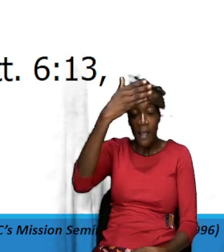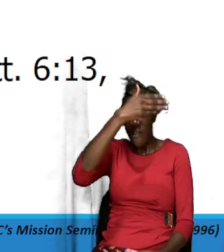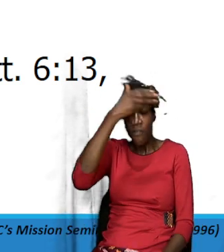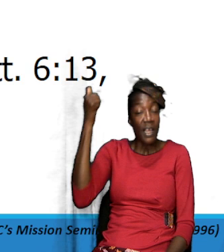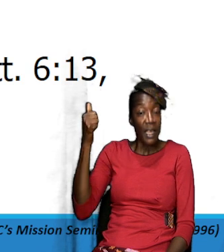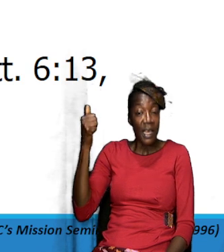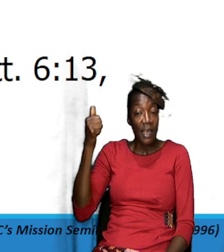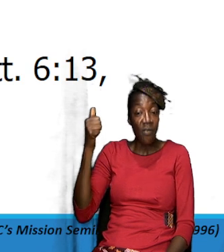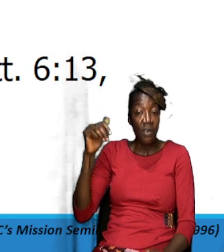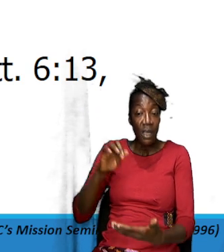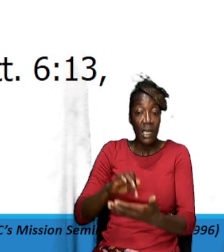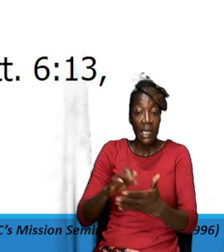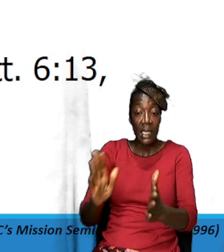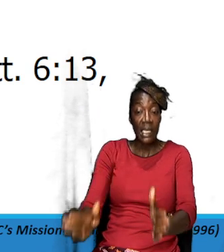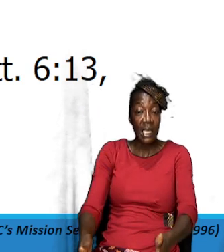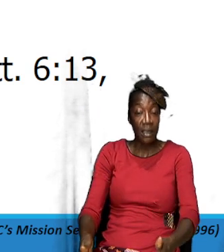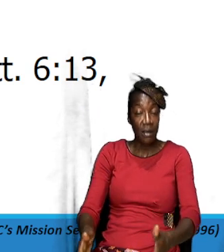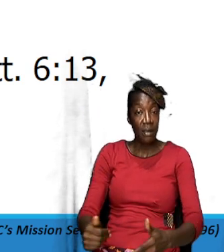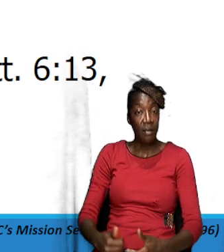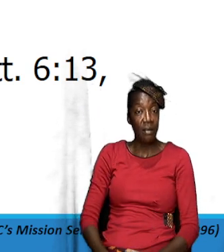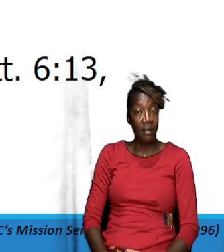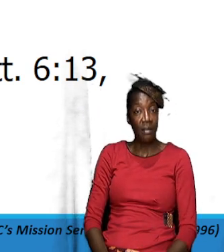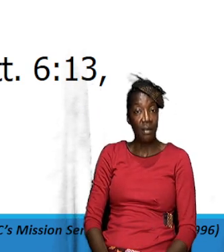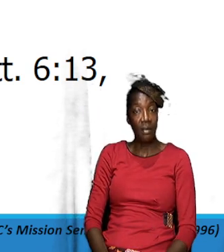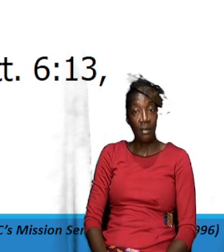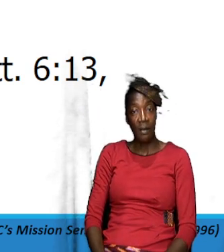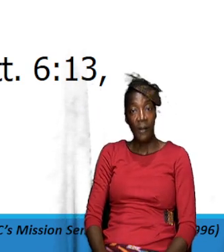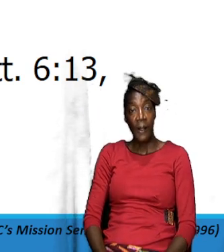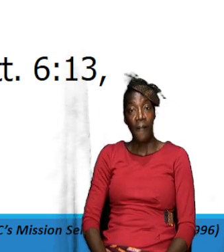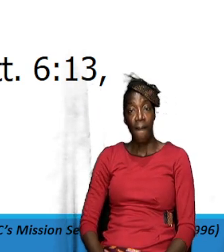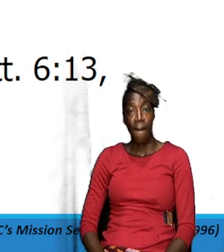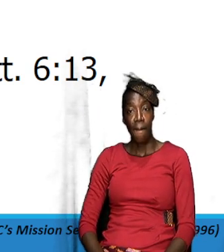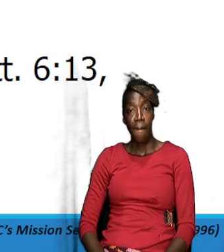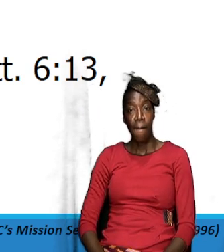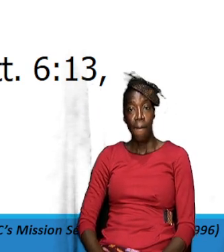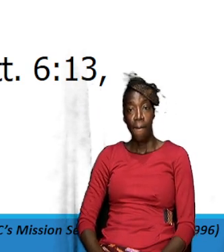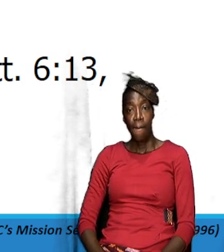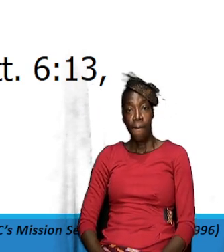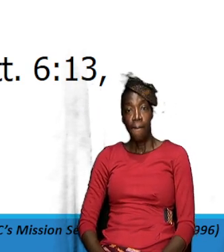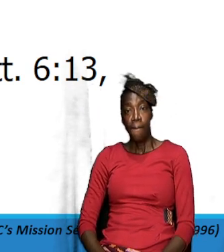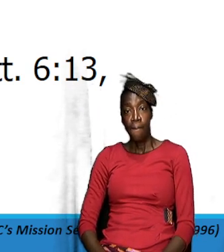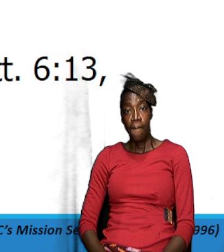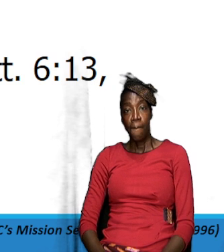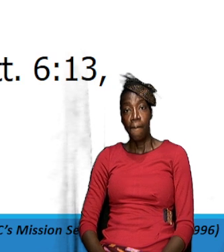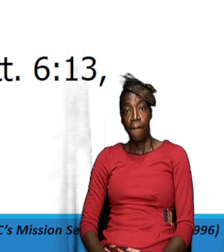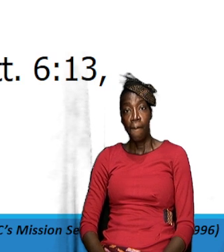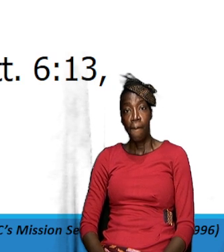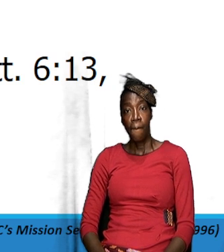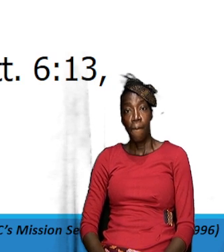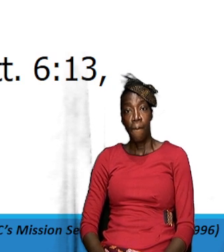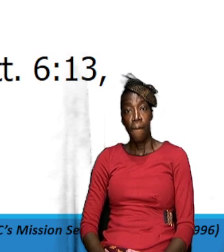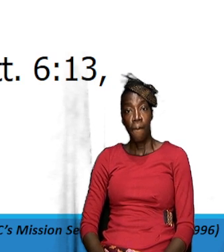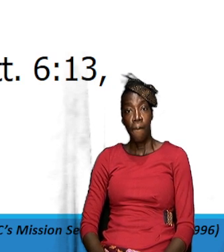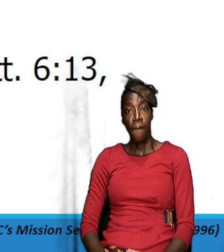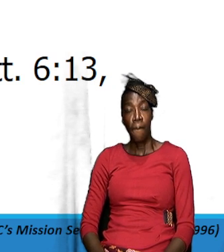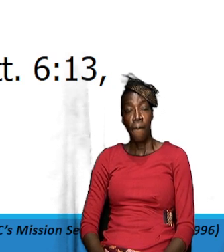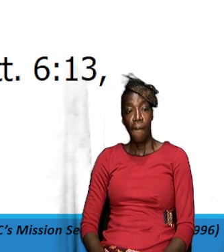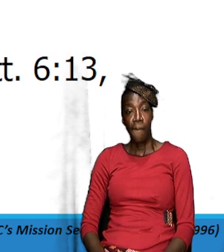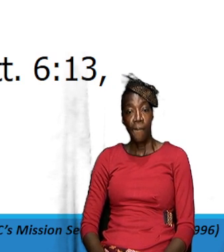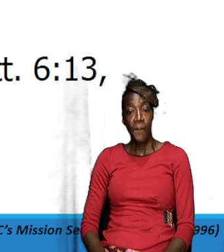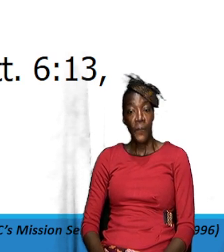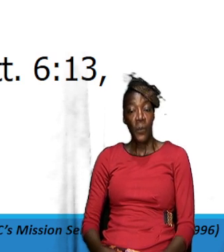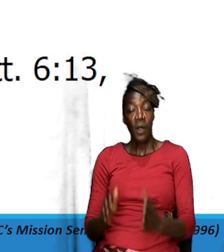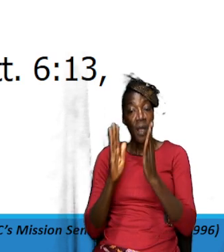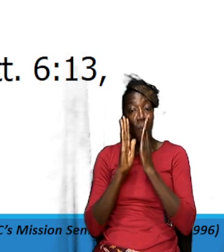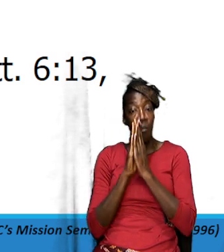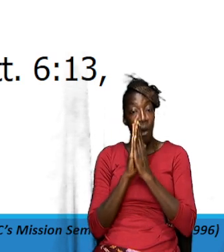debtors again this is a point that in prayer we are to pray